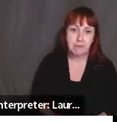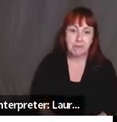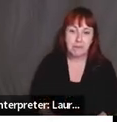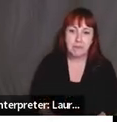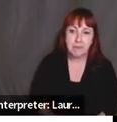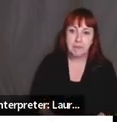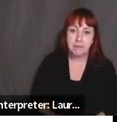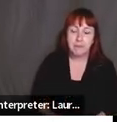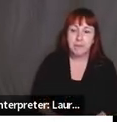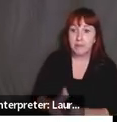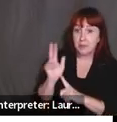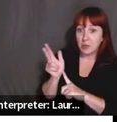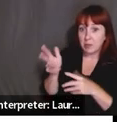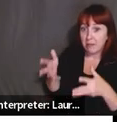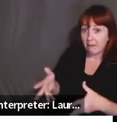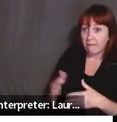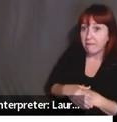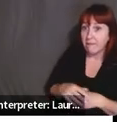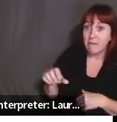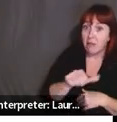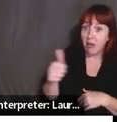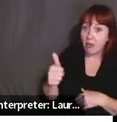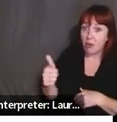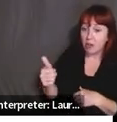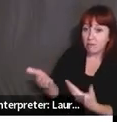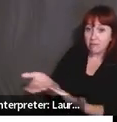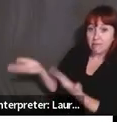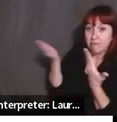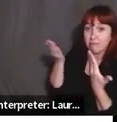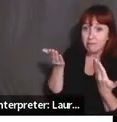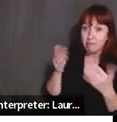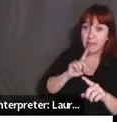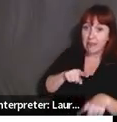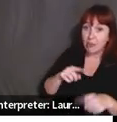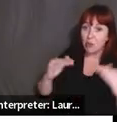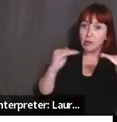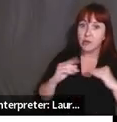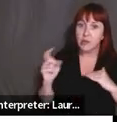Do we have about three minutes, do any of the other panelists want to chime in on that one or would you like another question?